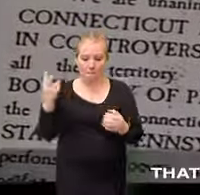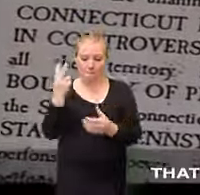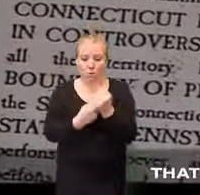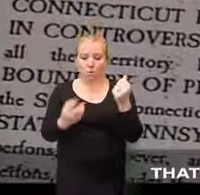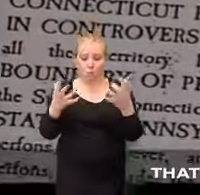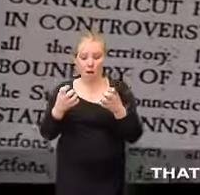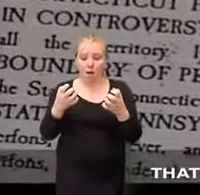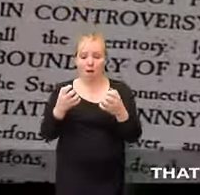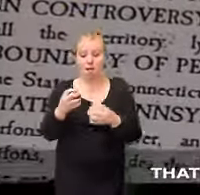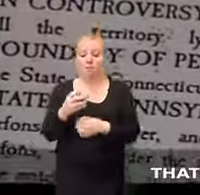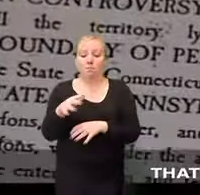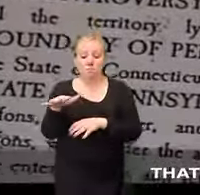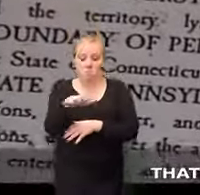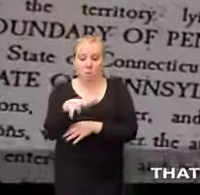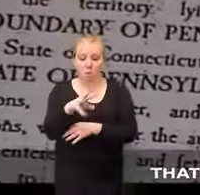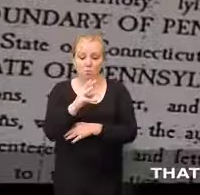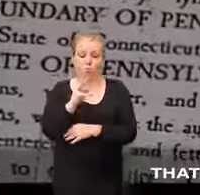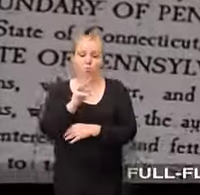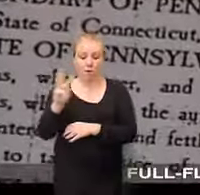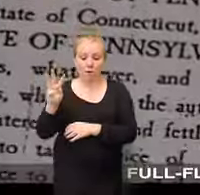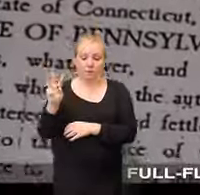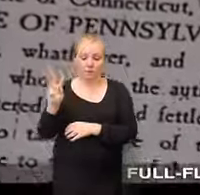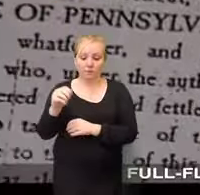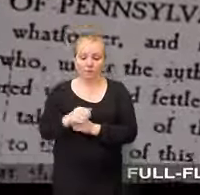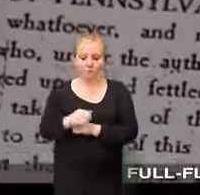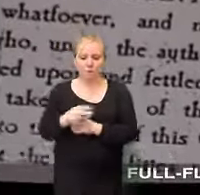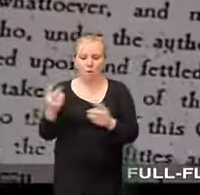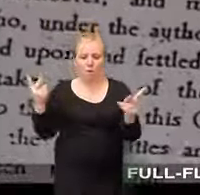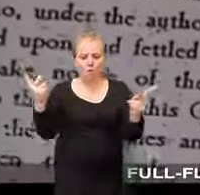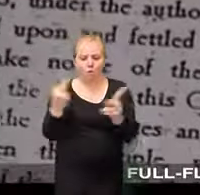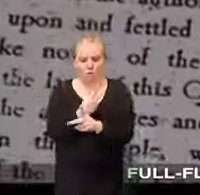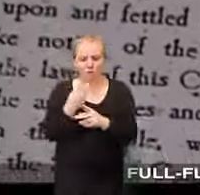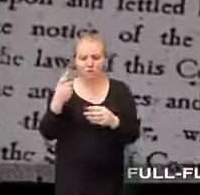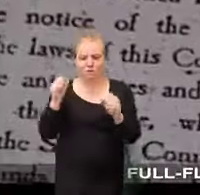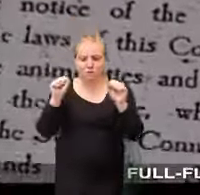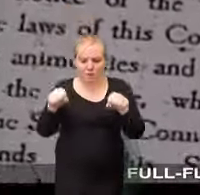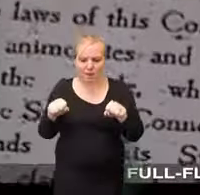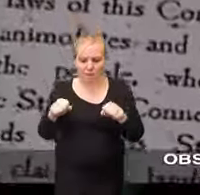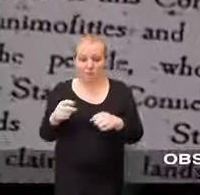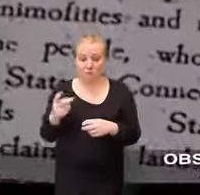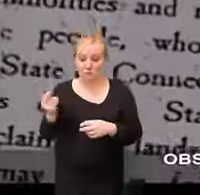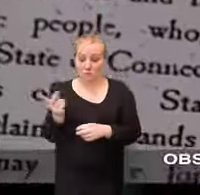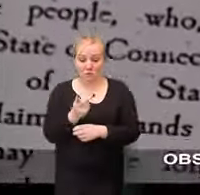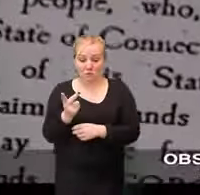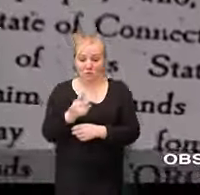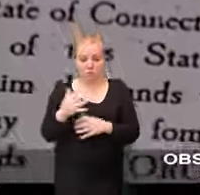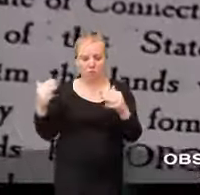the west it is clear that these might become full-fledged shooting wars